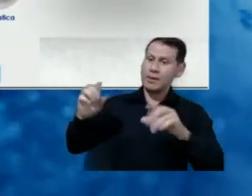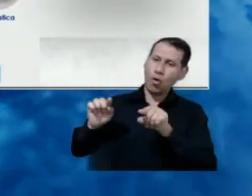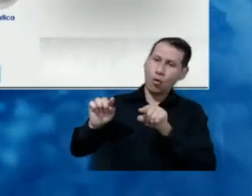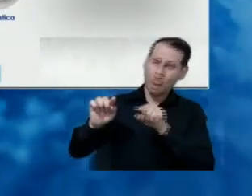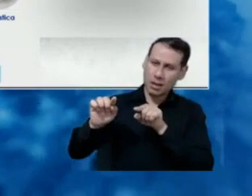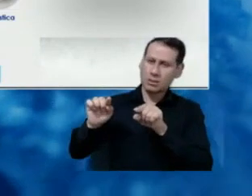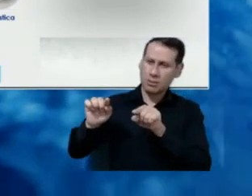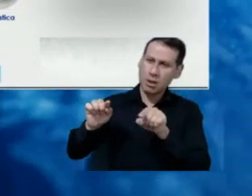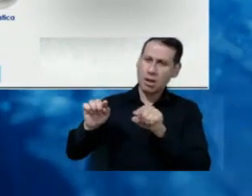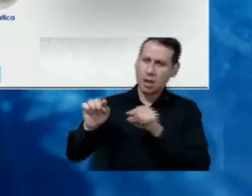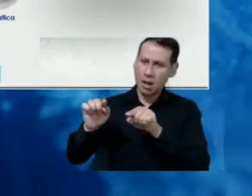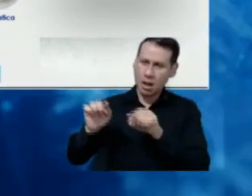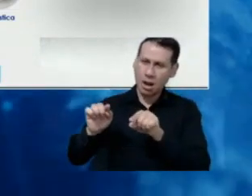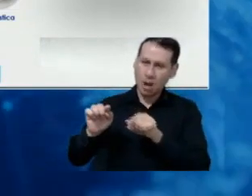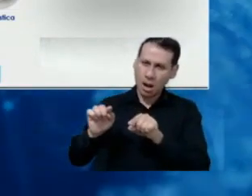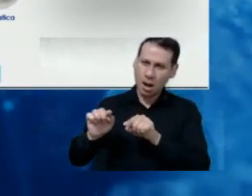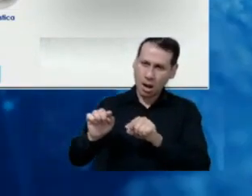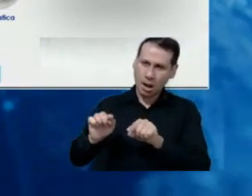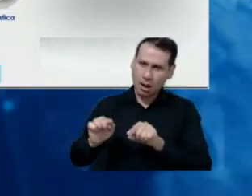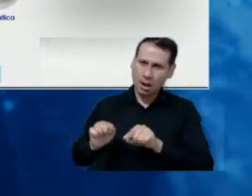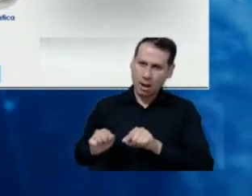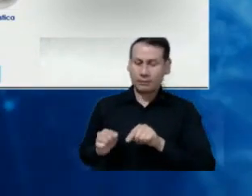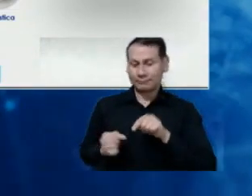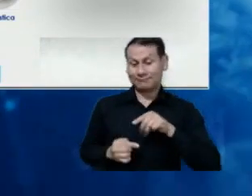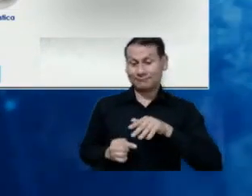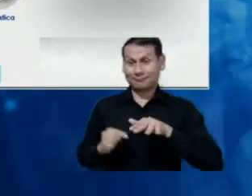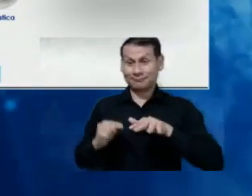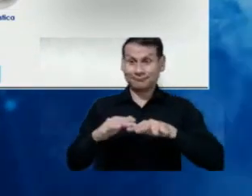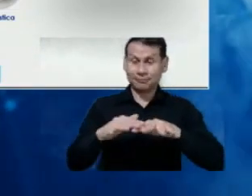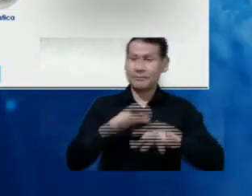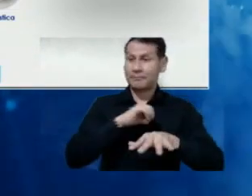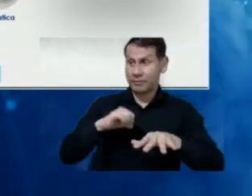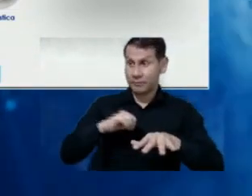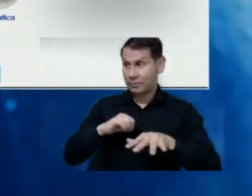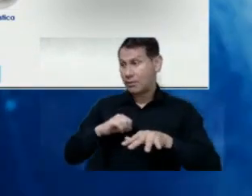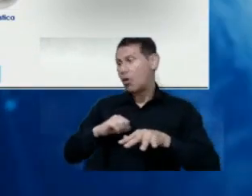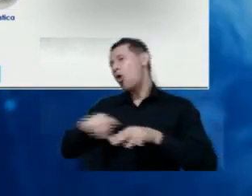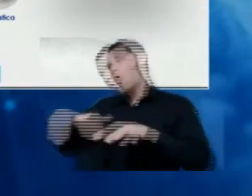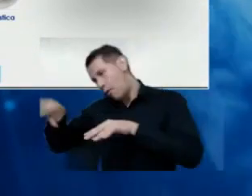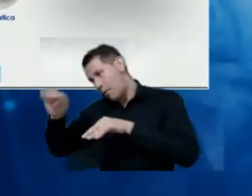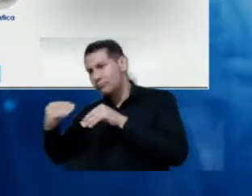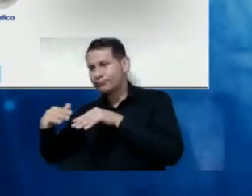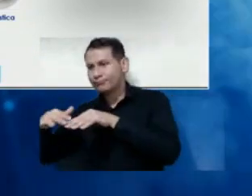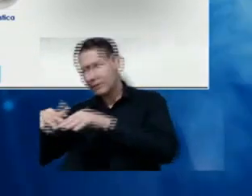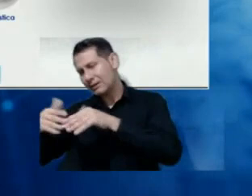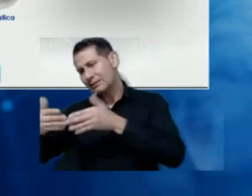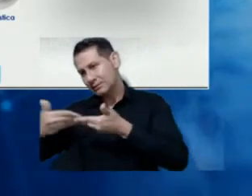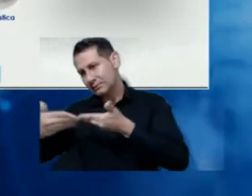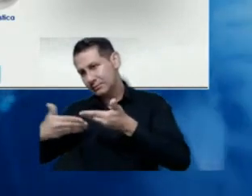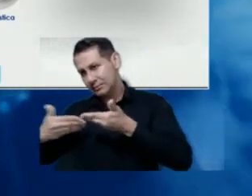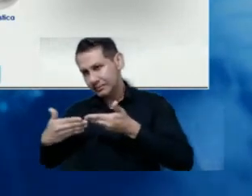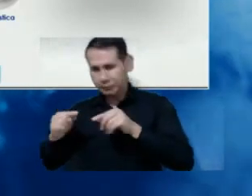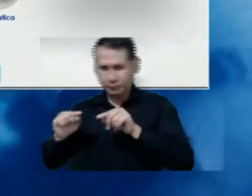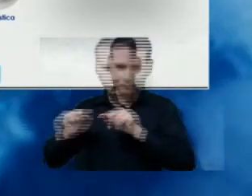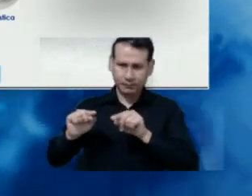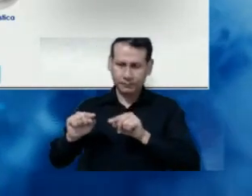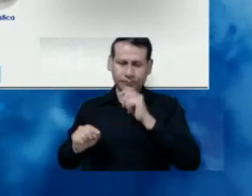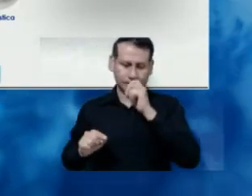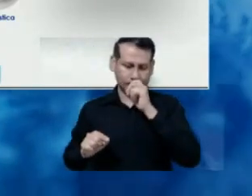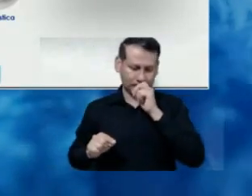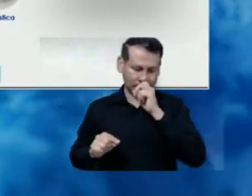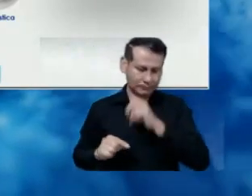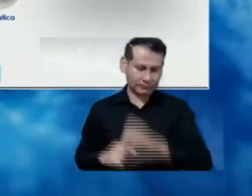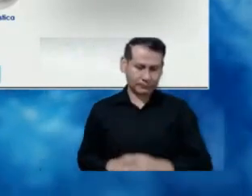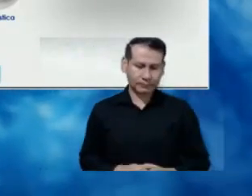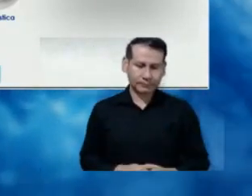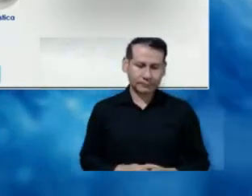of the private networks, and of the network operators, which in